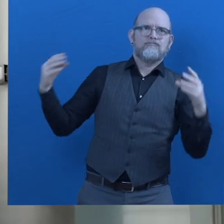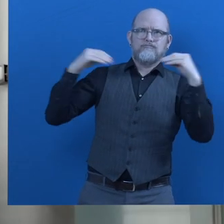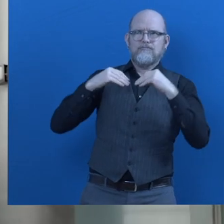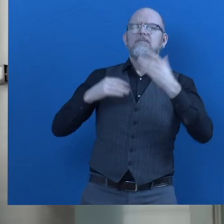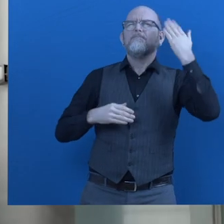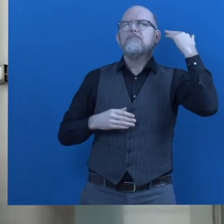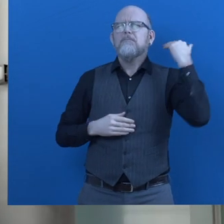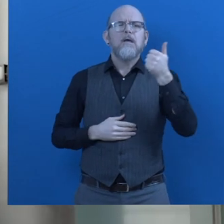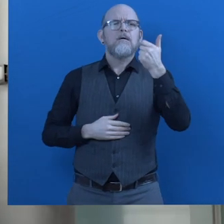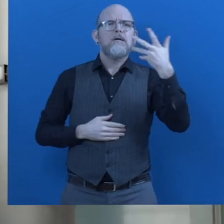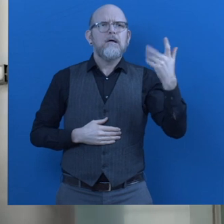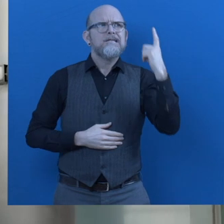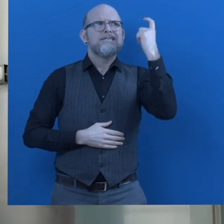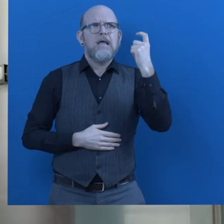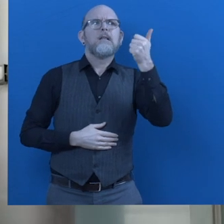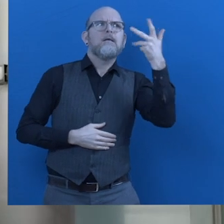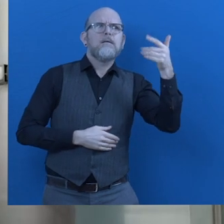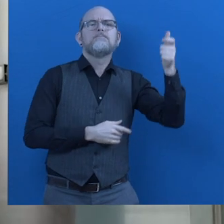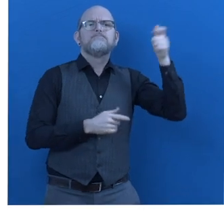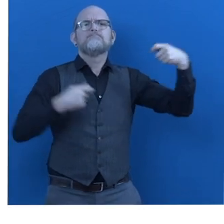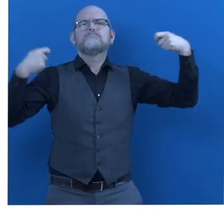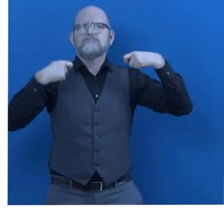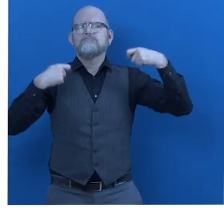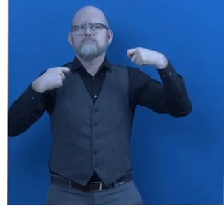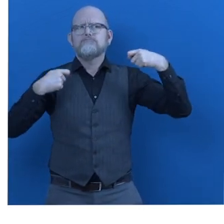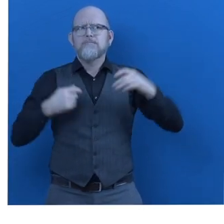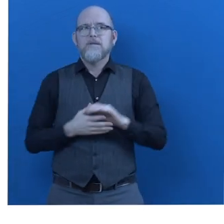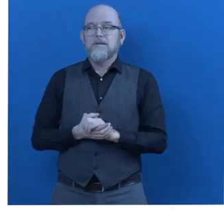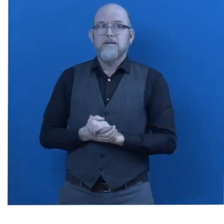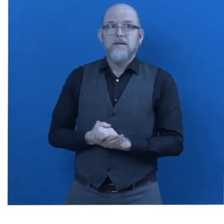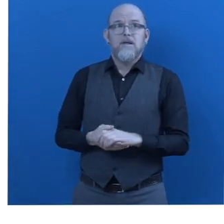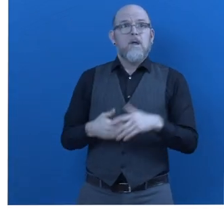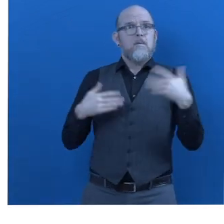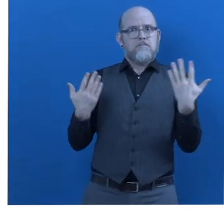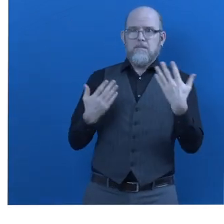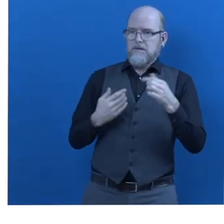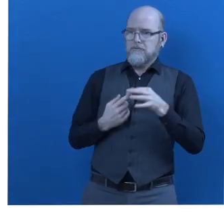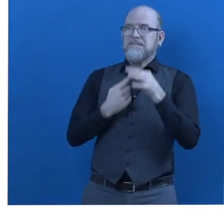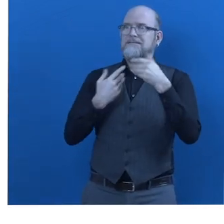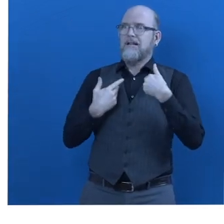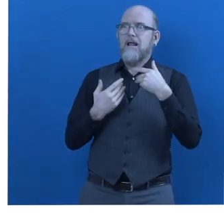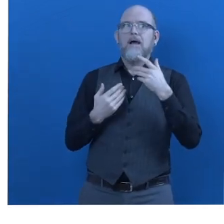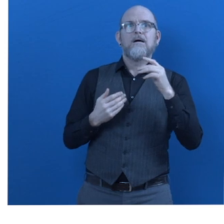angels were also shareholders. What is unique and innovative about Passwerk?